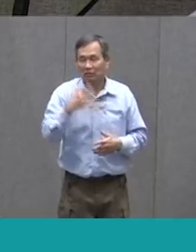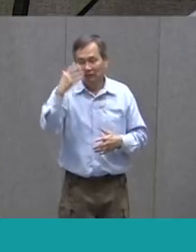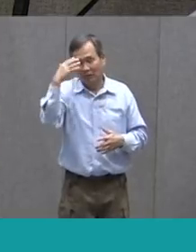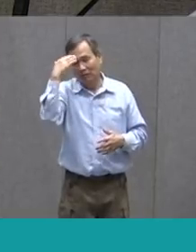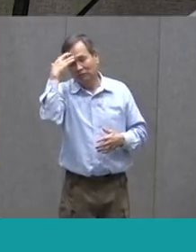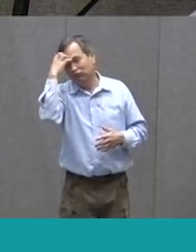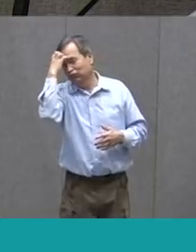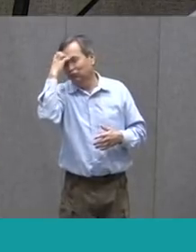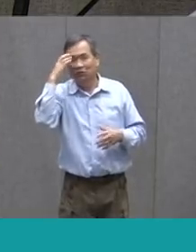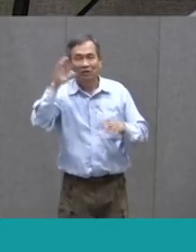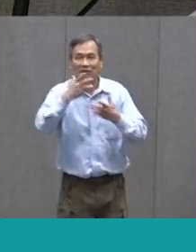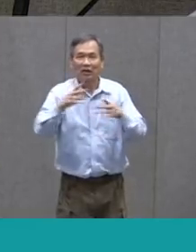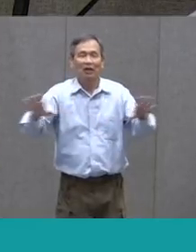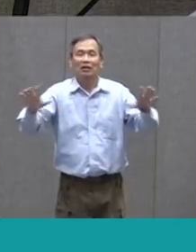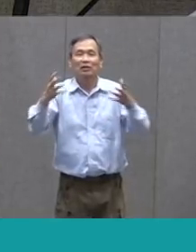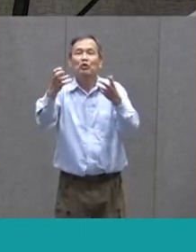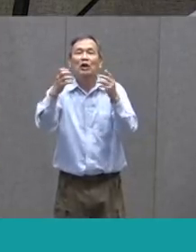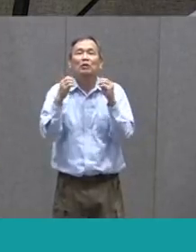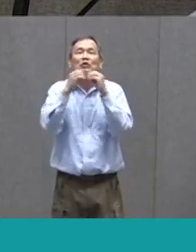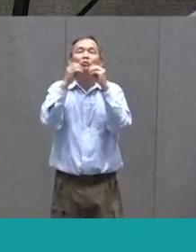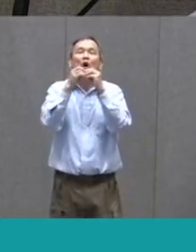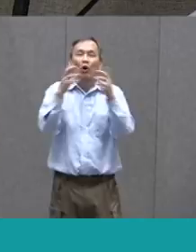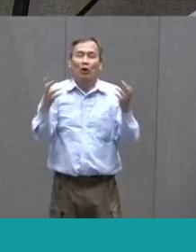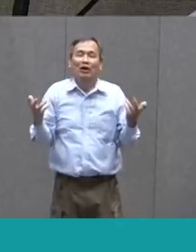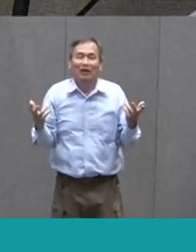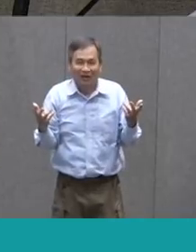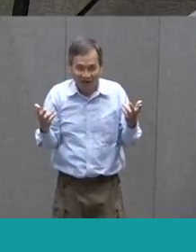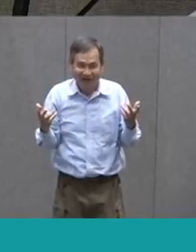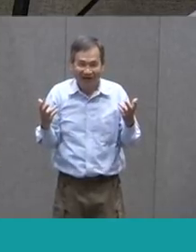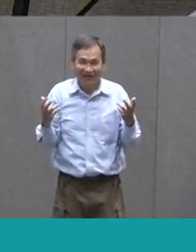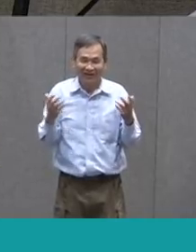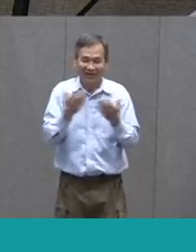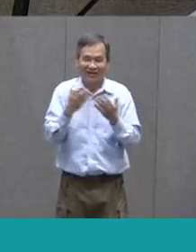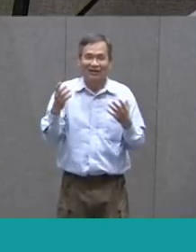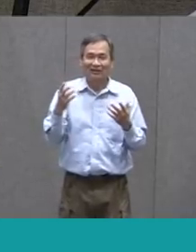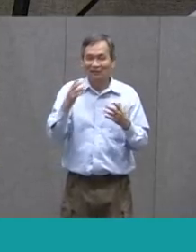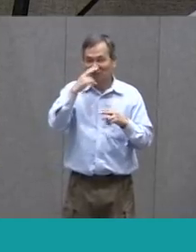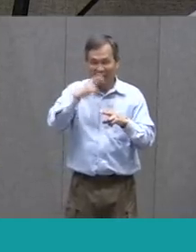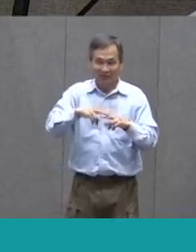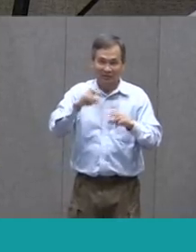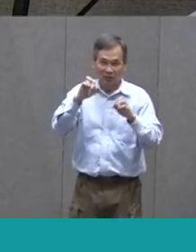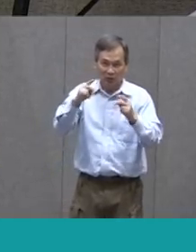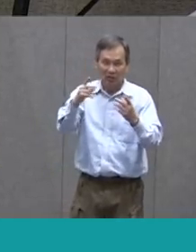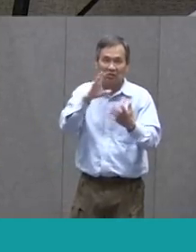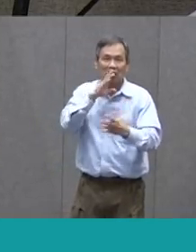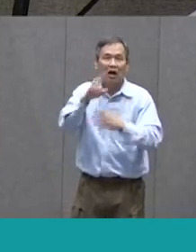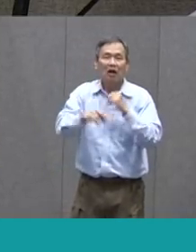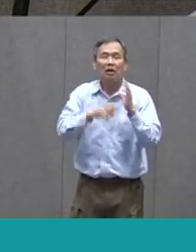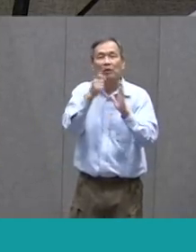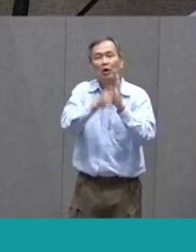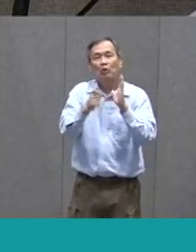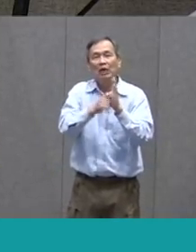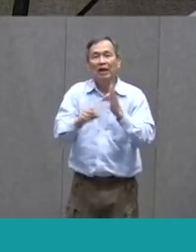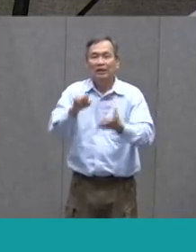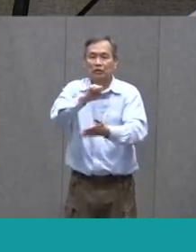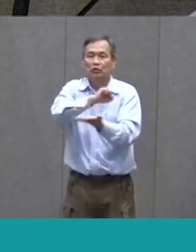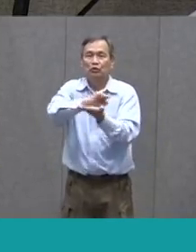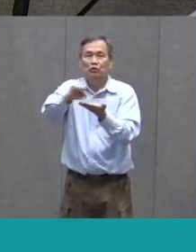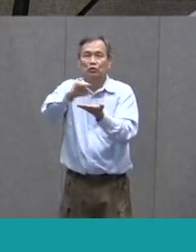you want to do something A little bit more creative So today we're going to talk A little bit about writing a script